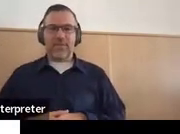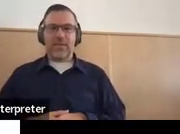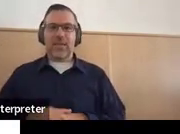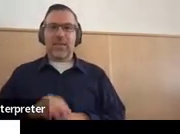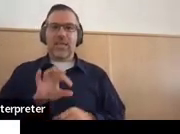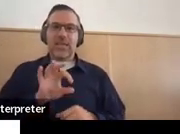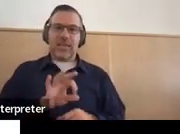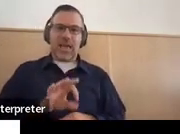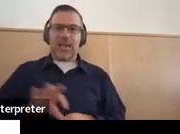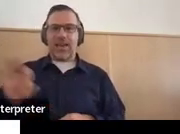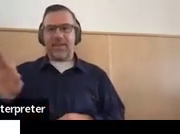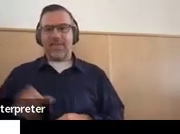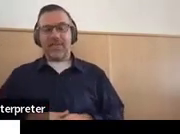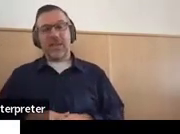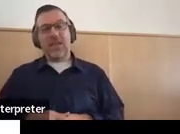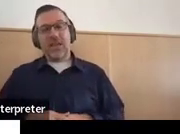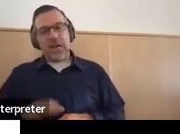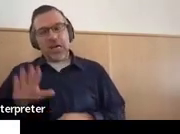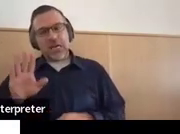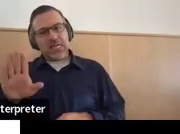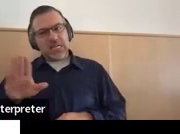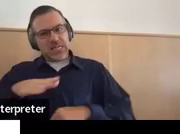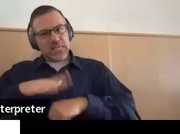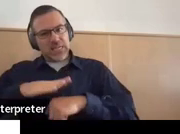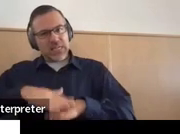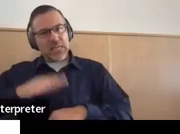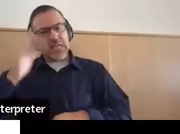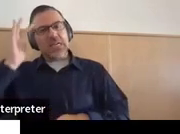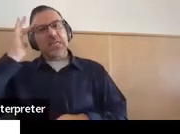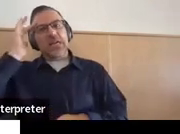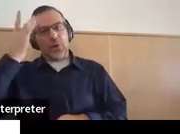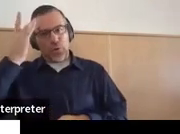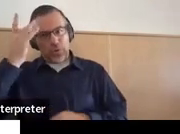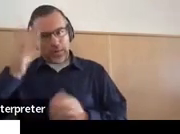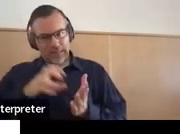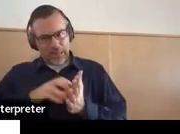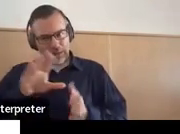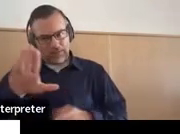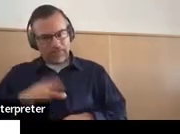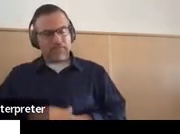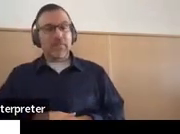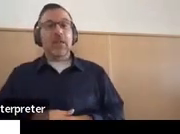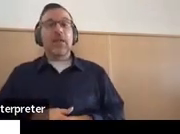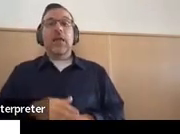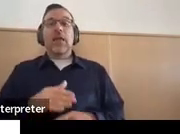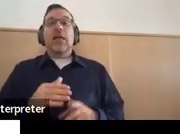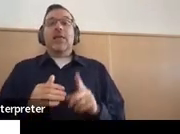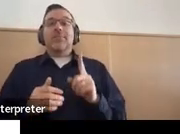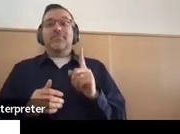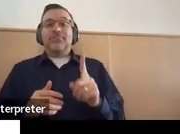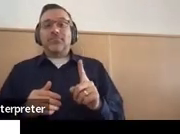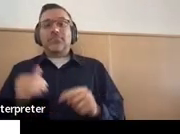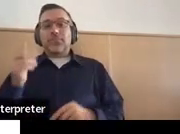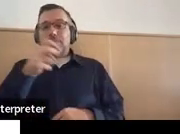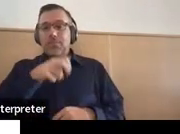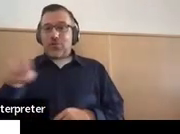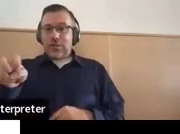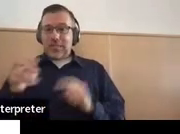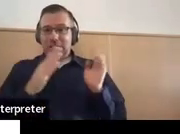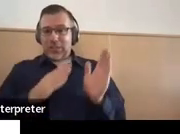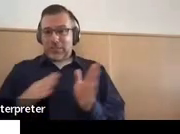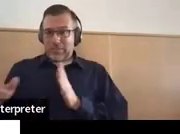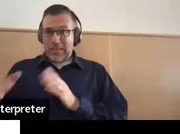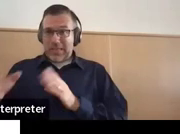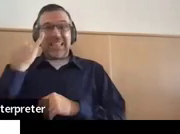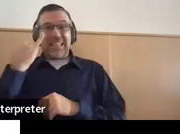tell you how annoying 9F is. So when we have transition plans that do not meet compliance,